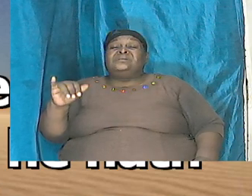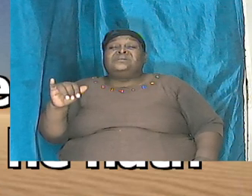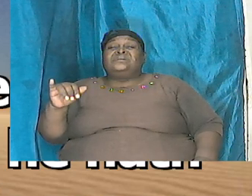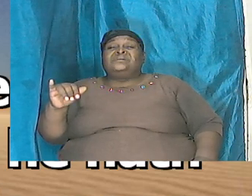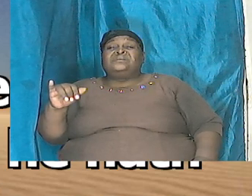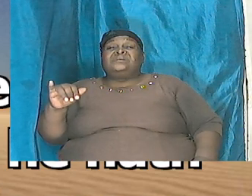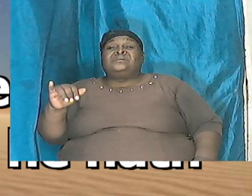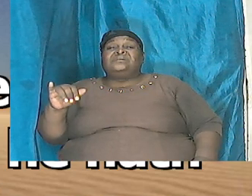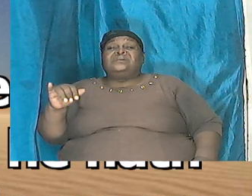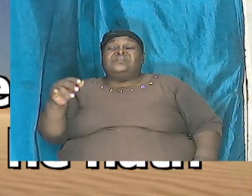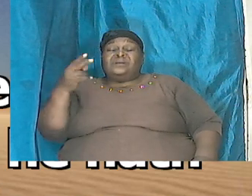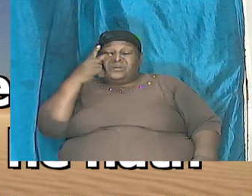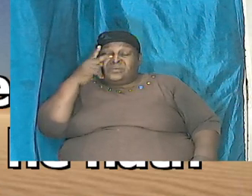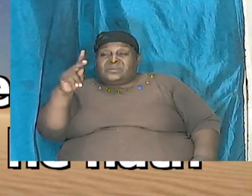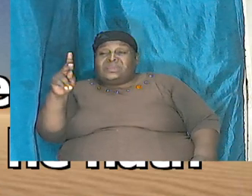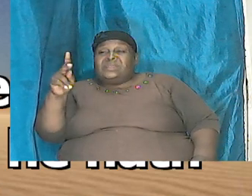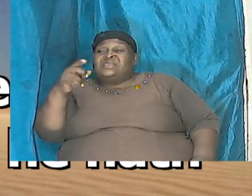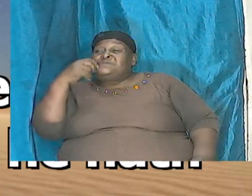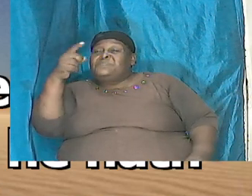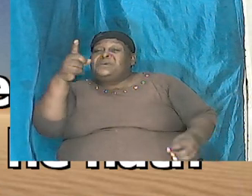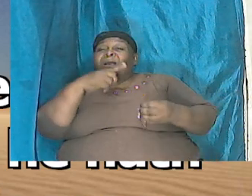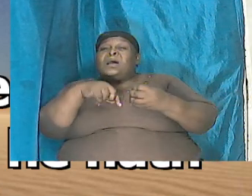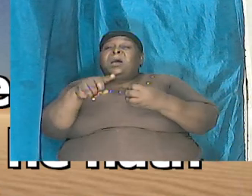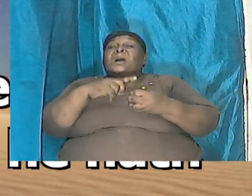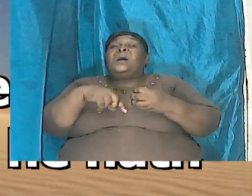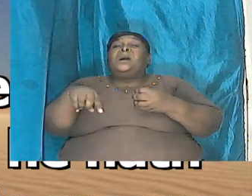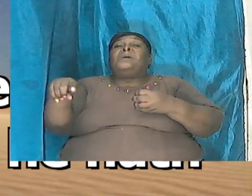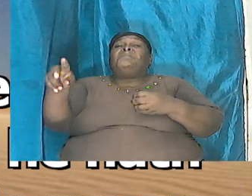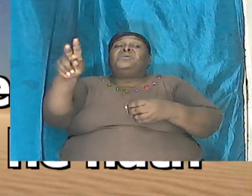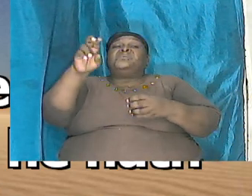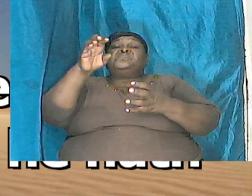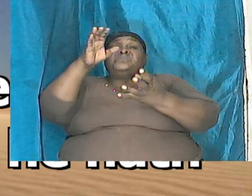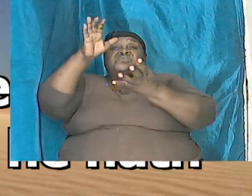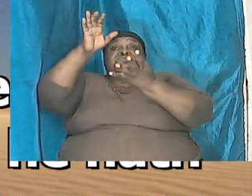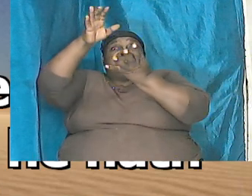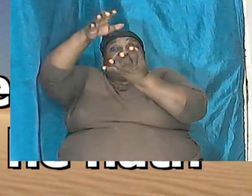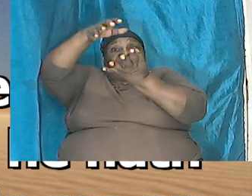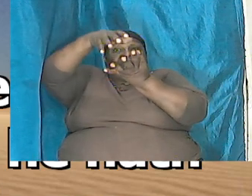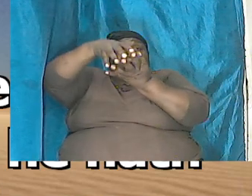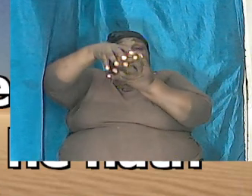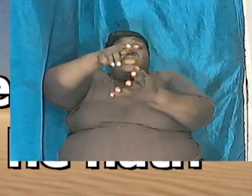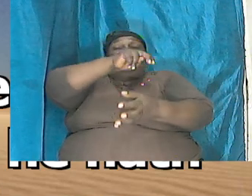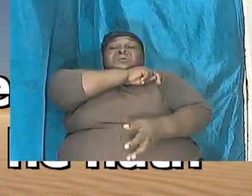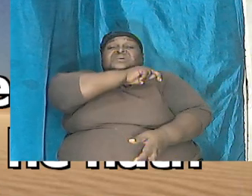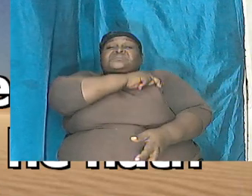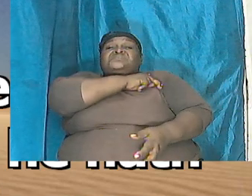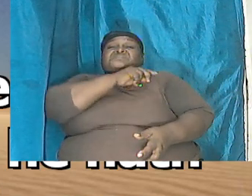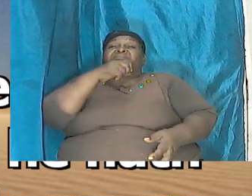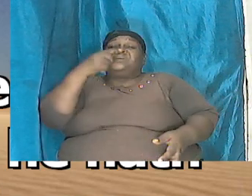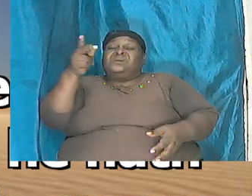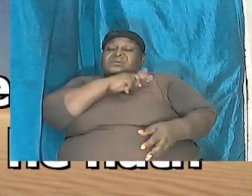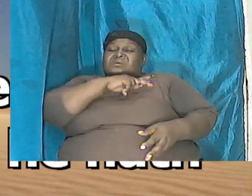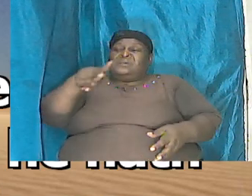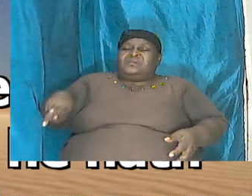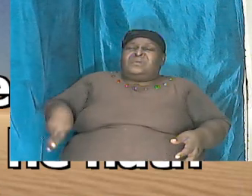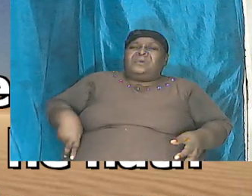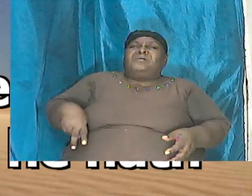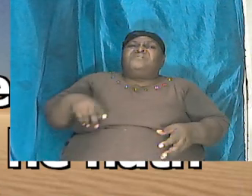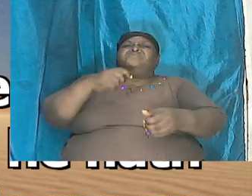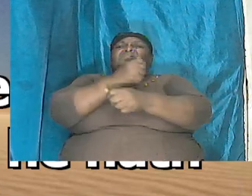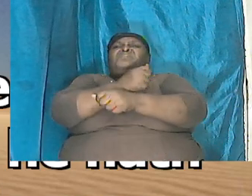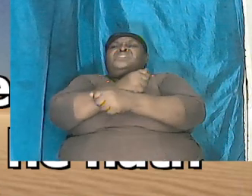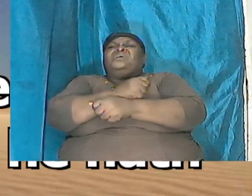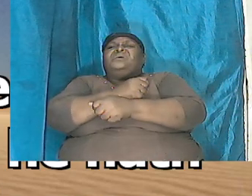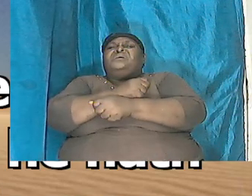the dragon as Nebuchadnezzar the king of Babylon a mammoth force